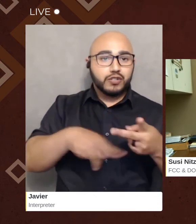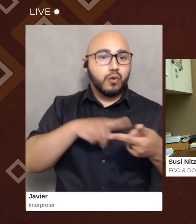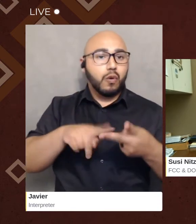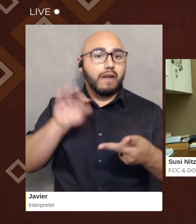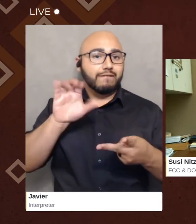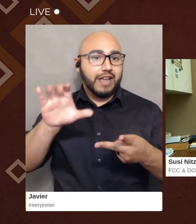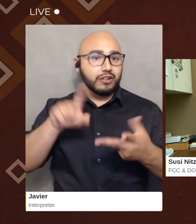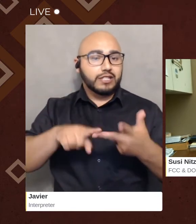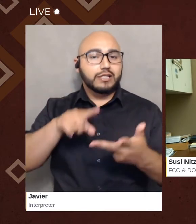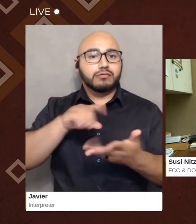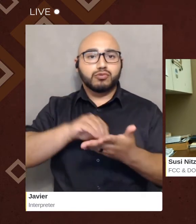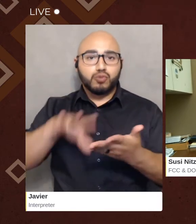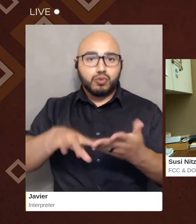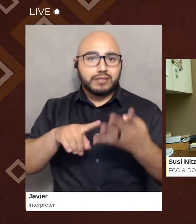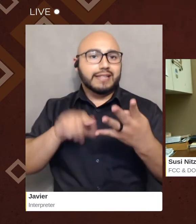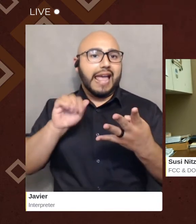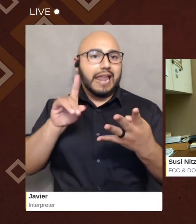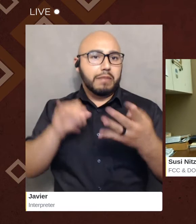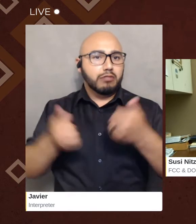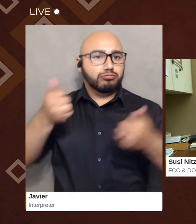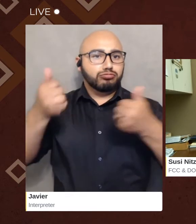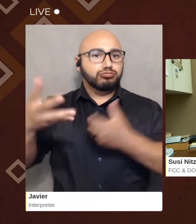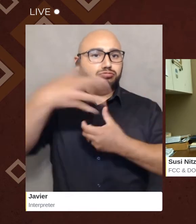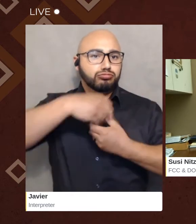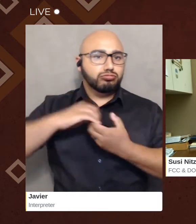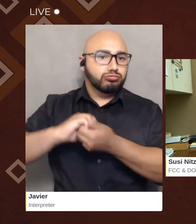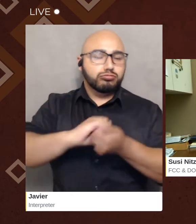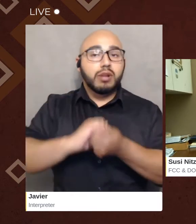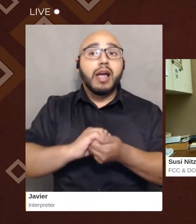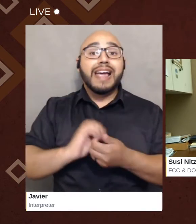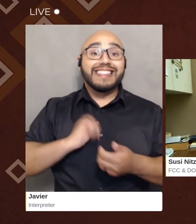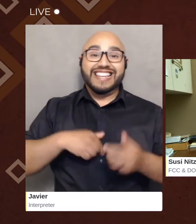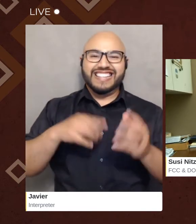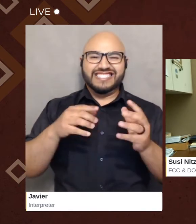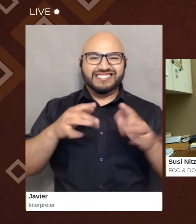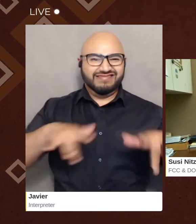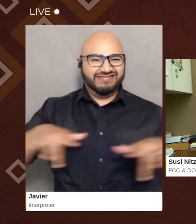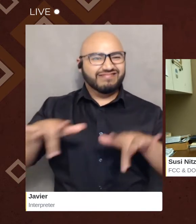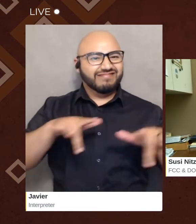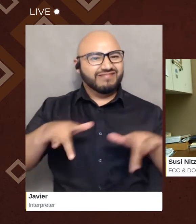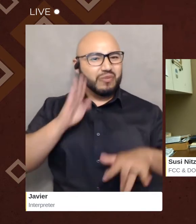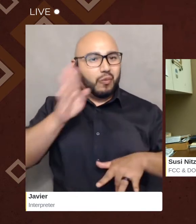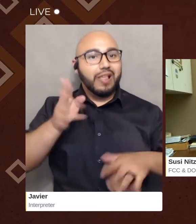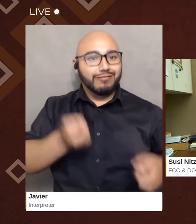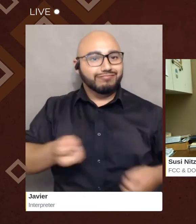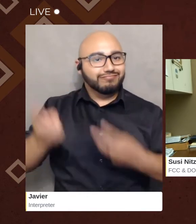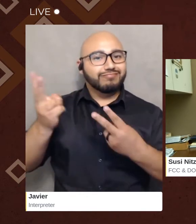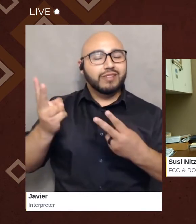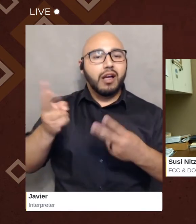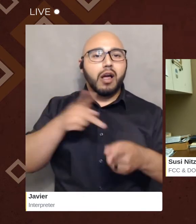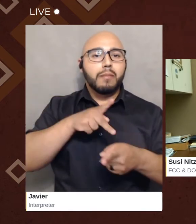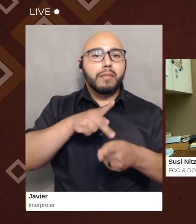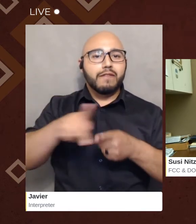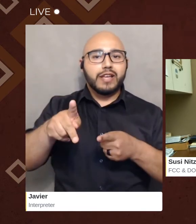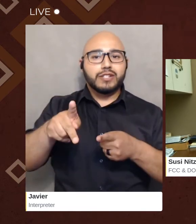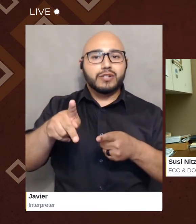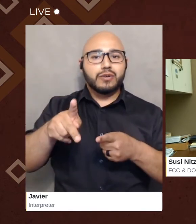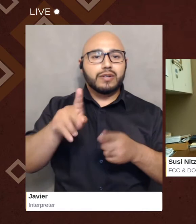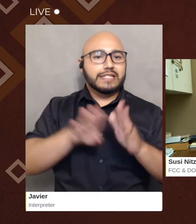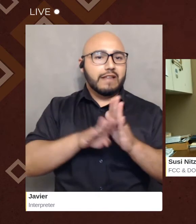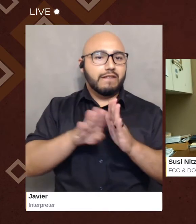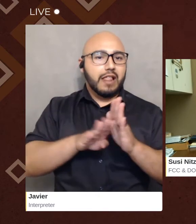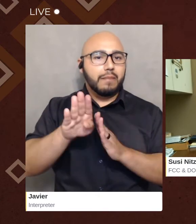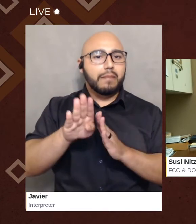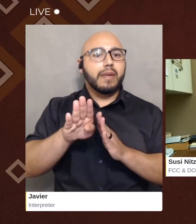administrators. The session is being recorded, and we will be posting it on the Professional Development